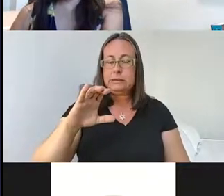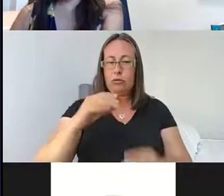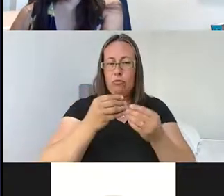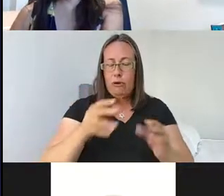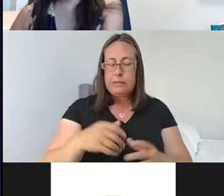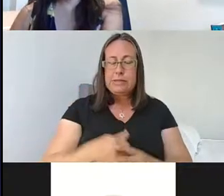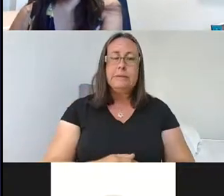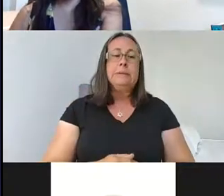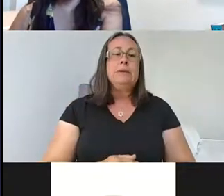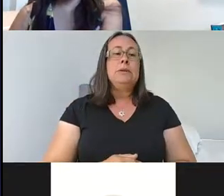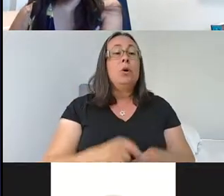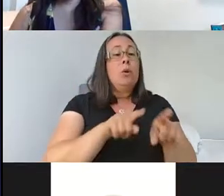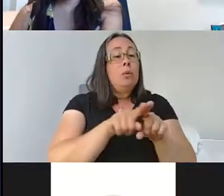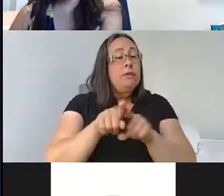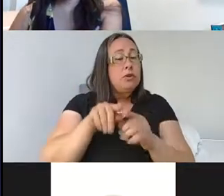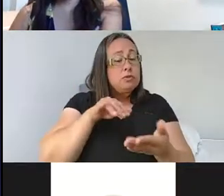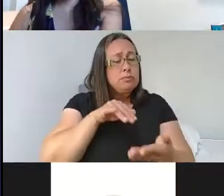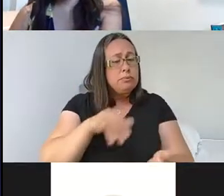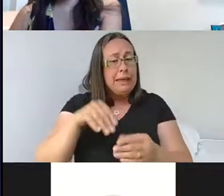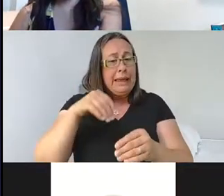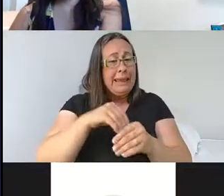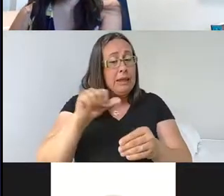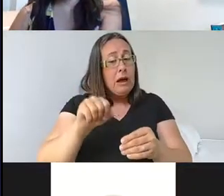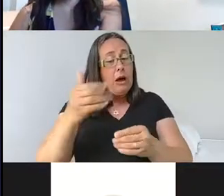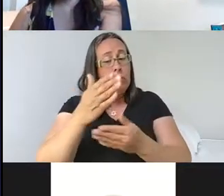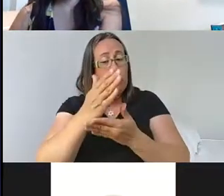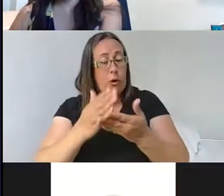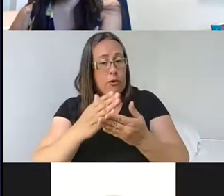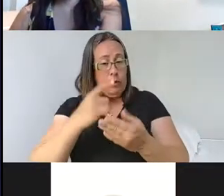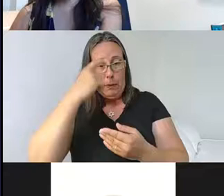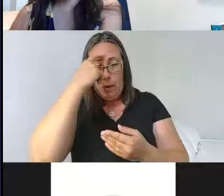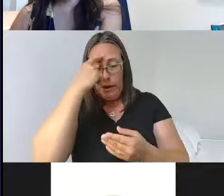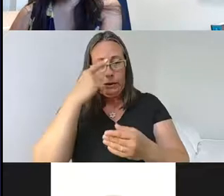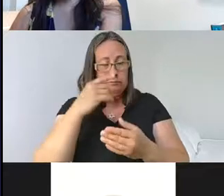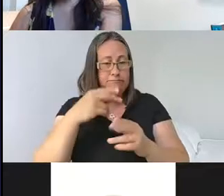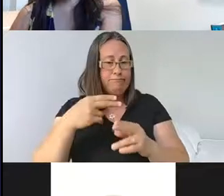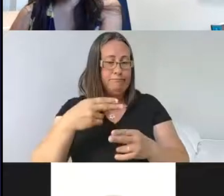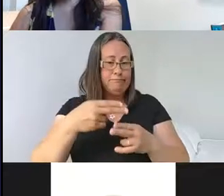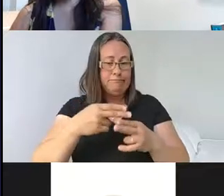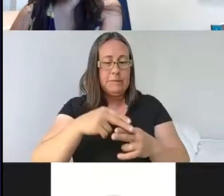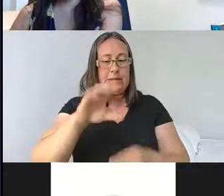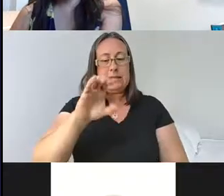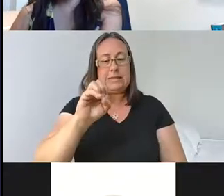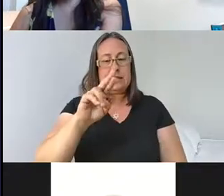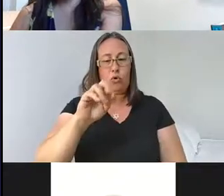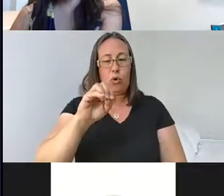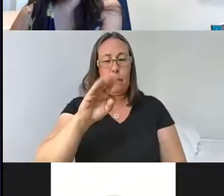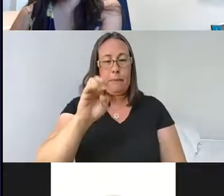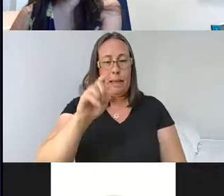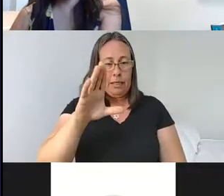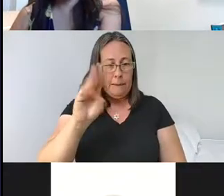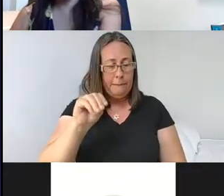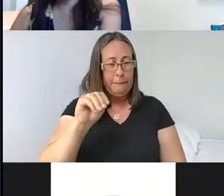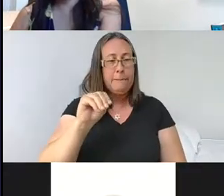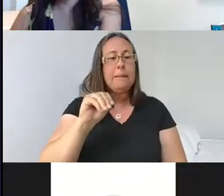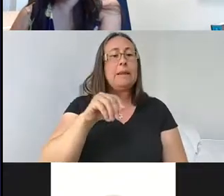We've also studied plasticity in this other part of the brain, the cerebellum. Um, and this is the, the more prominent form of plasticity, and